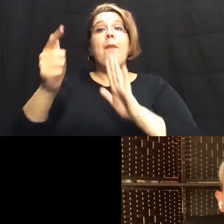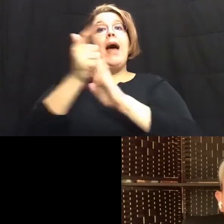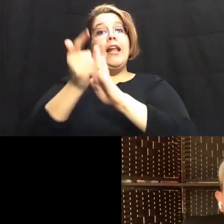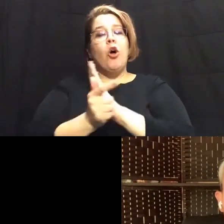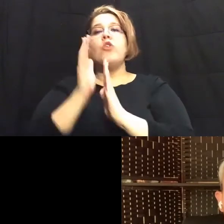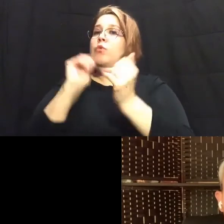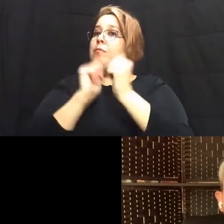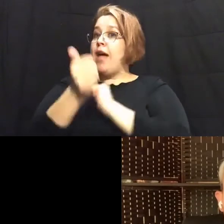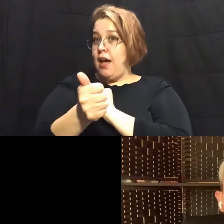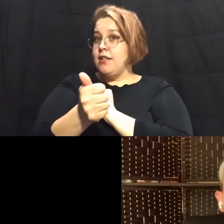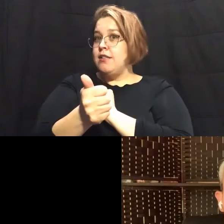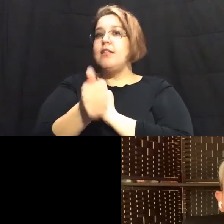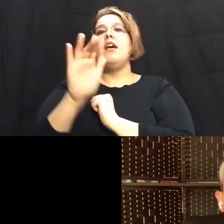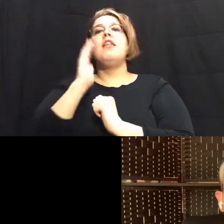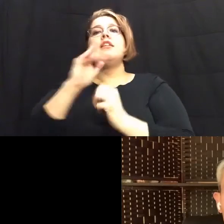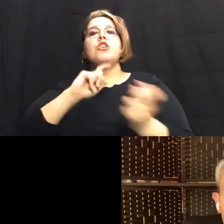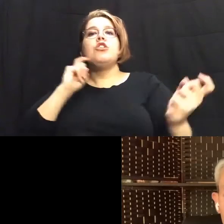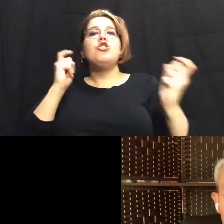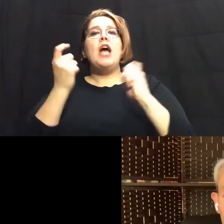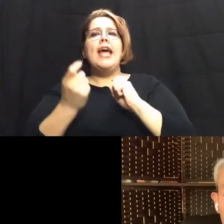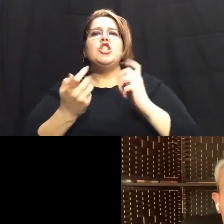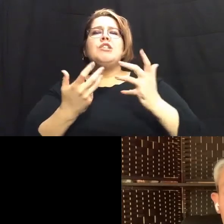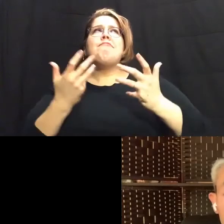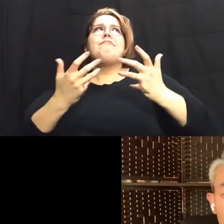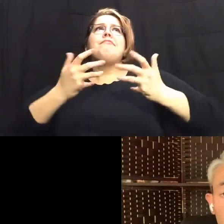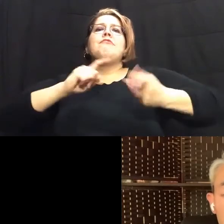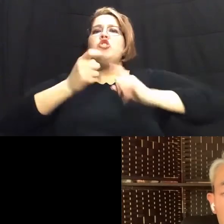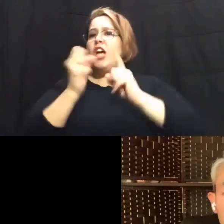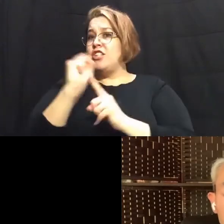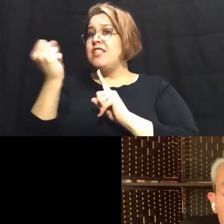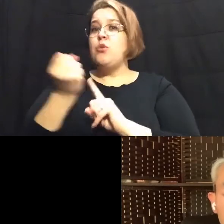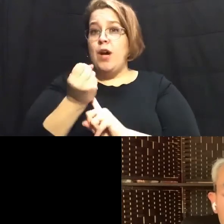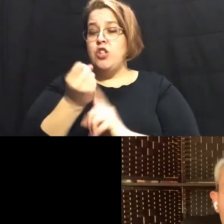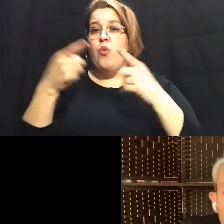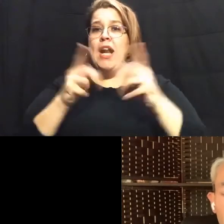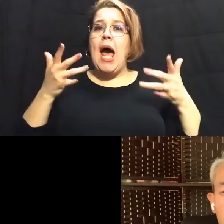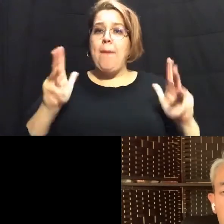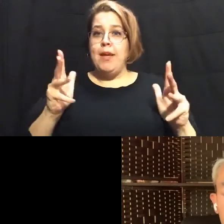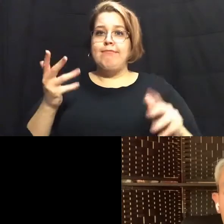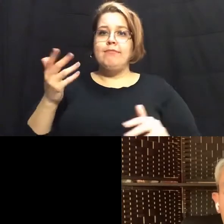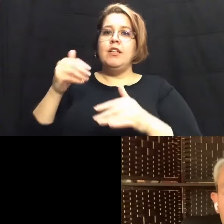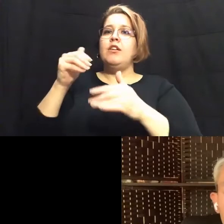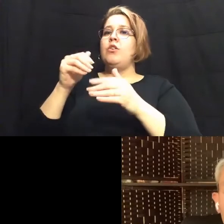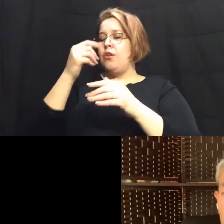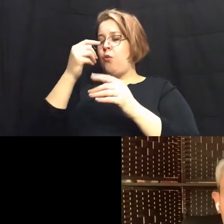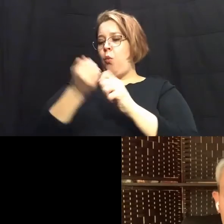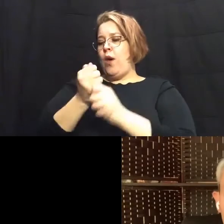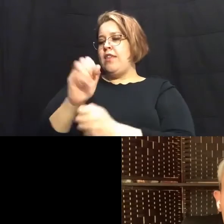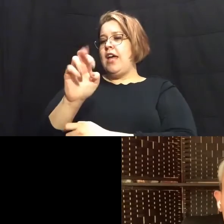some laws will be passed that will change uh the change the circumstances of what happened uh on ercott in in